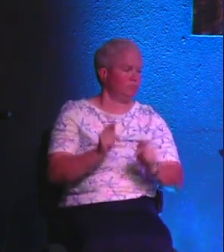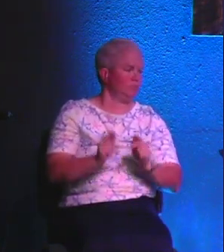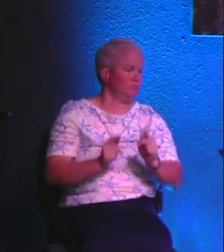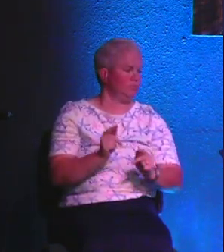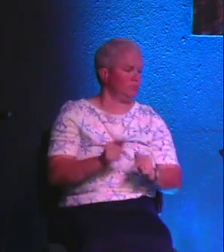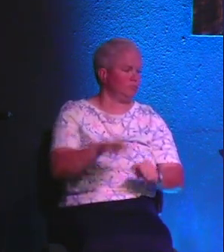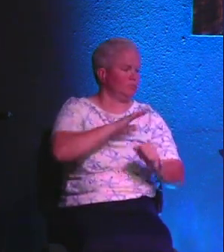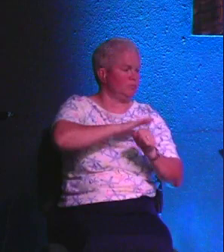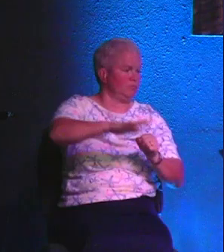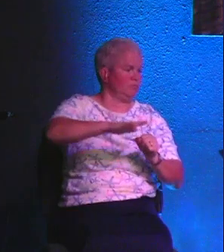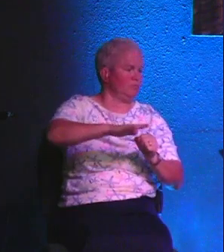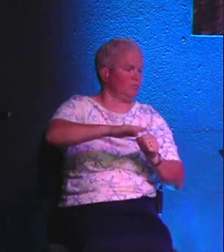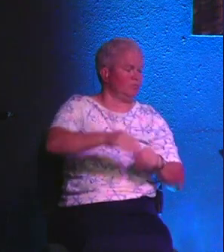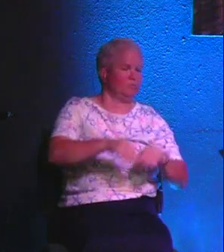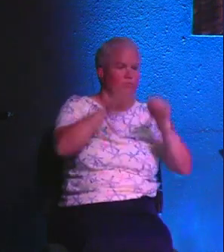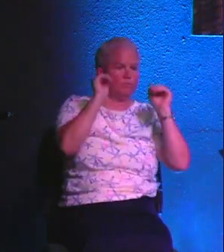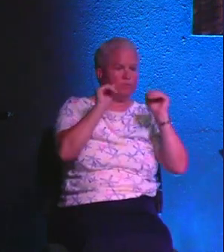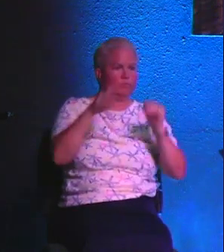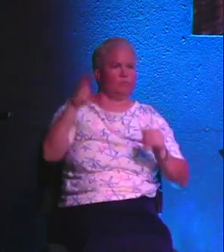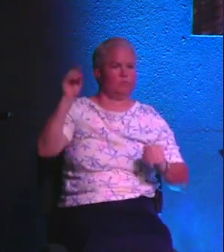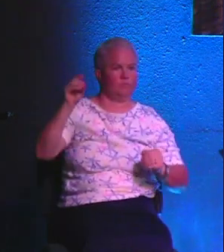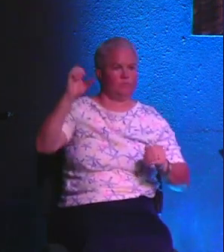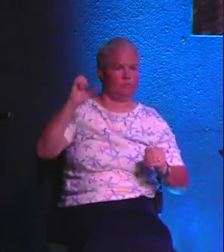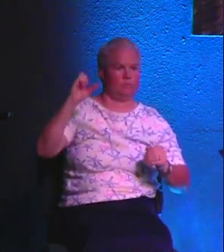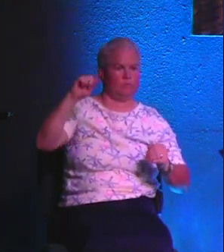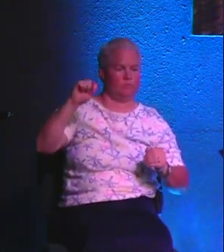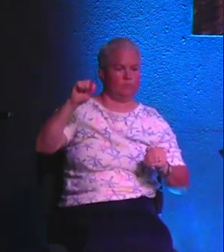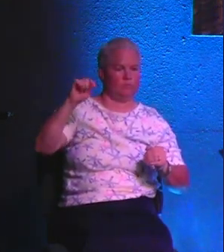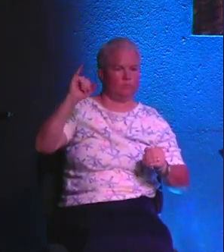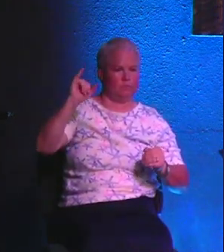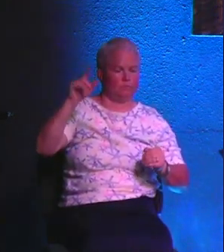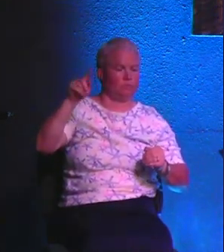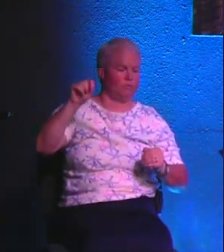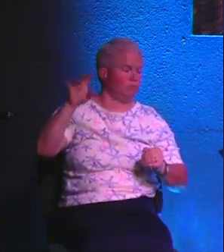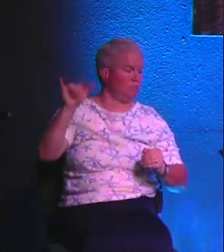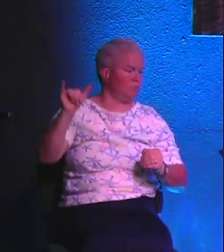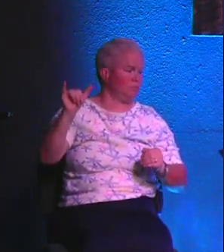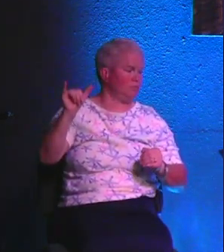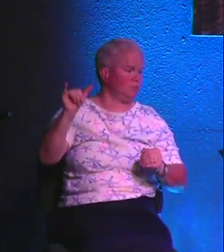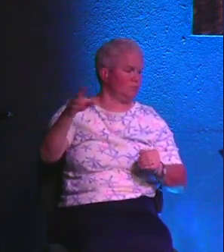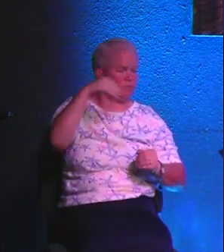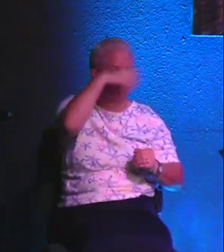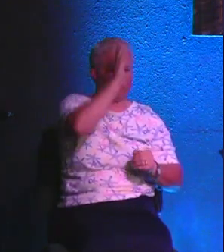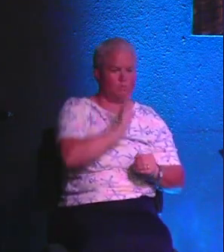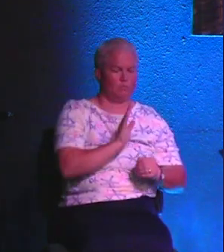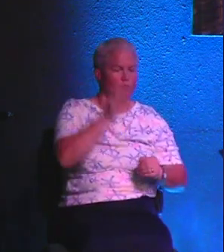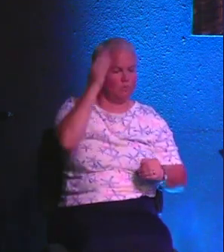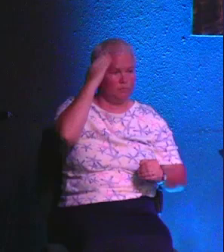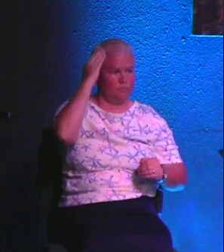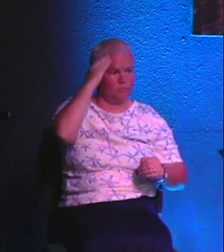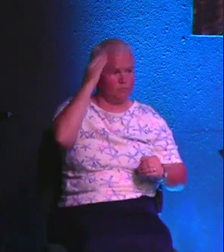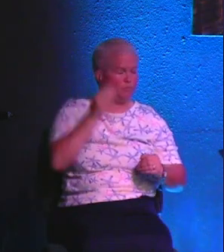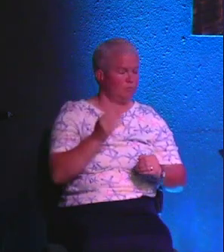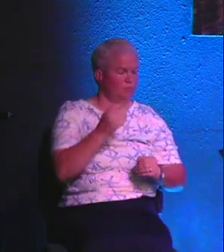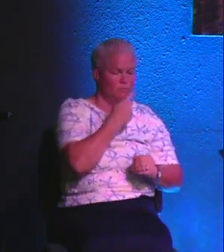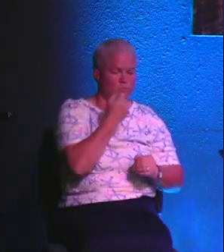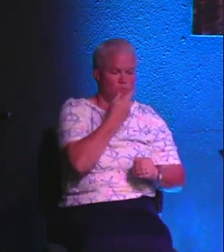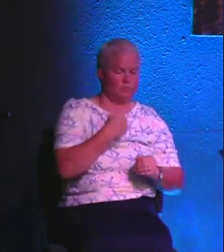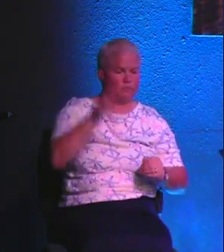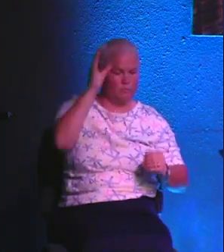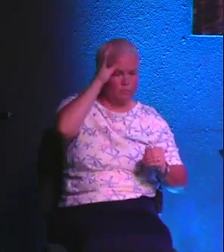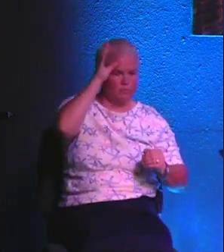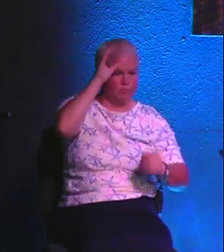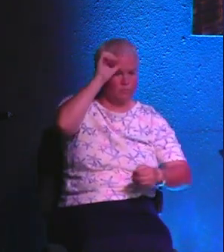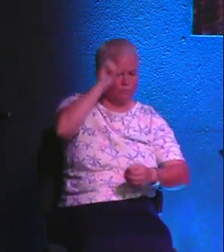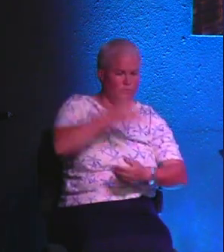deny the fullness of the deity of Jesus Christ, that he is the Godhead in whom is made up by